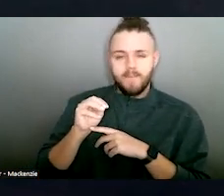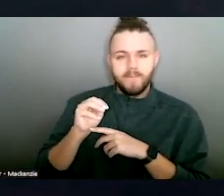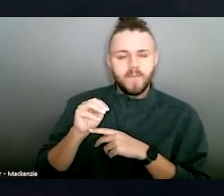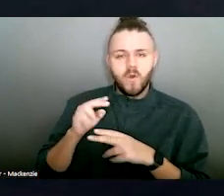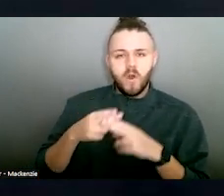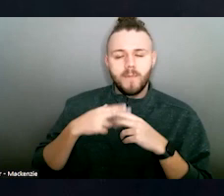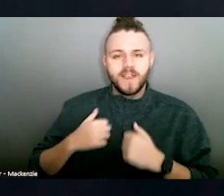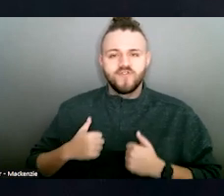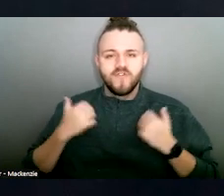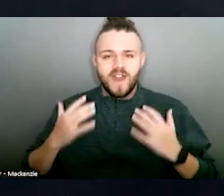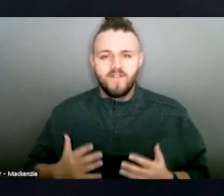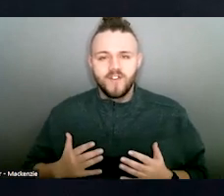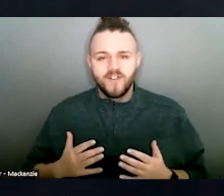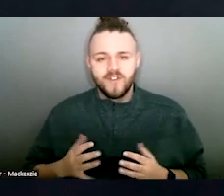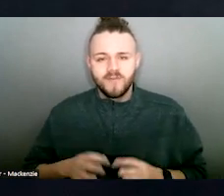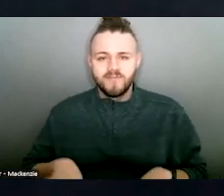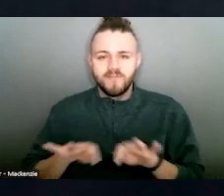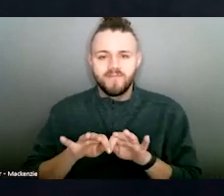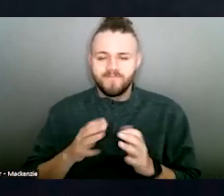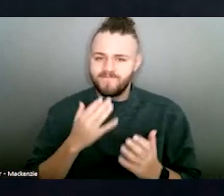to be a survivor today. Yeah.